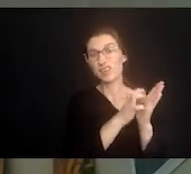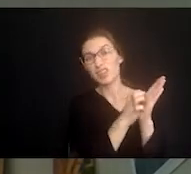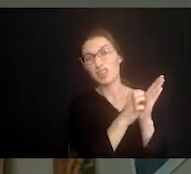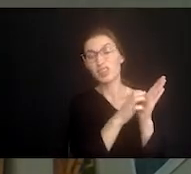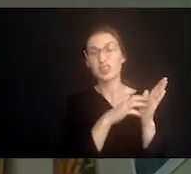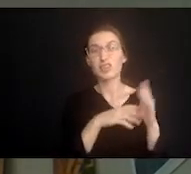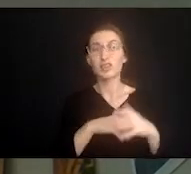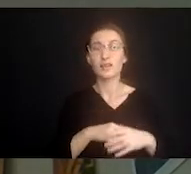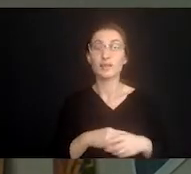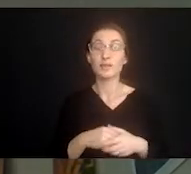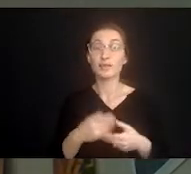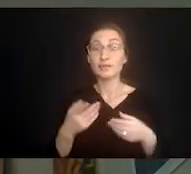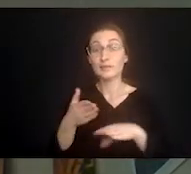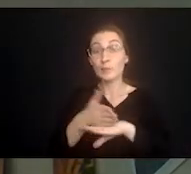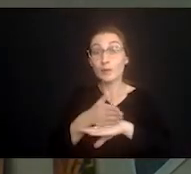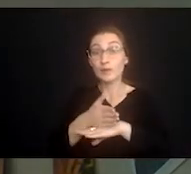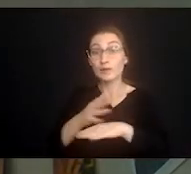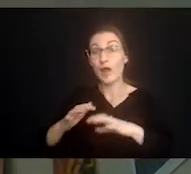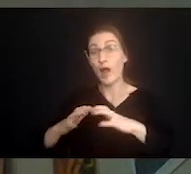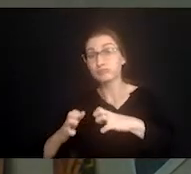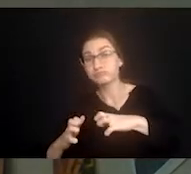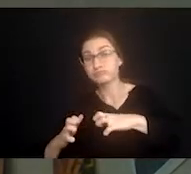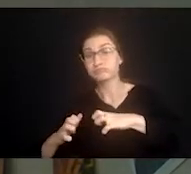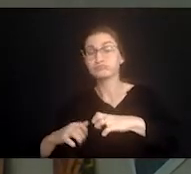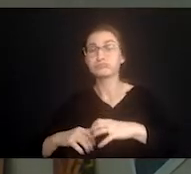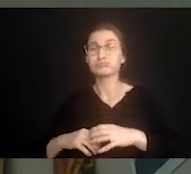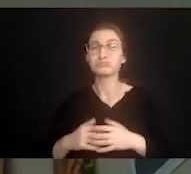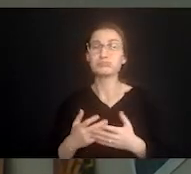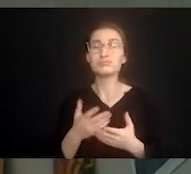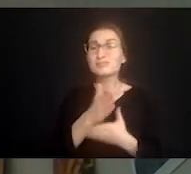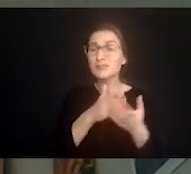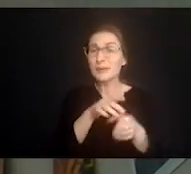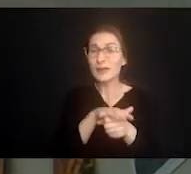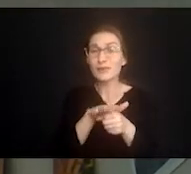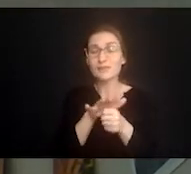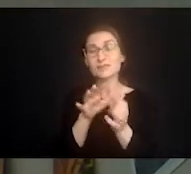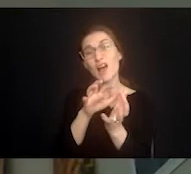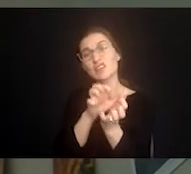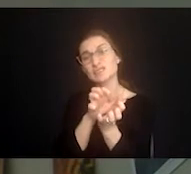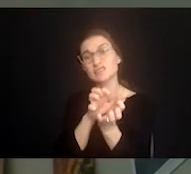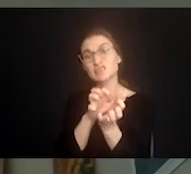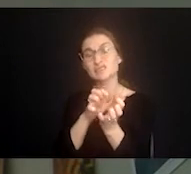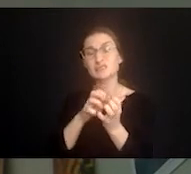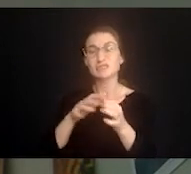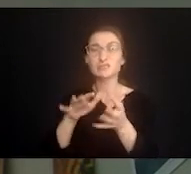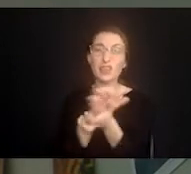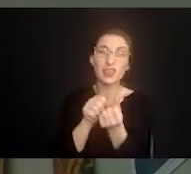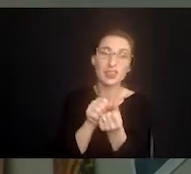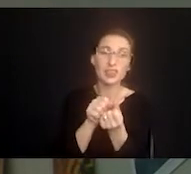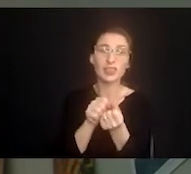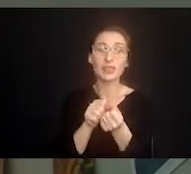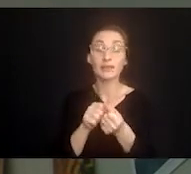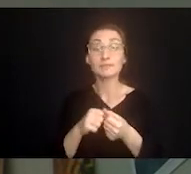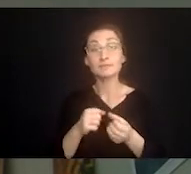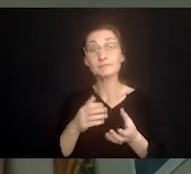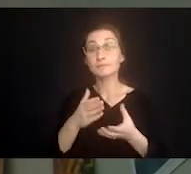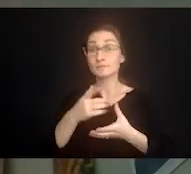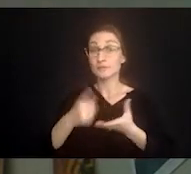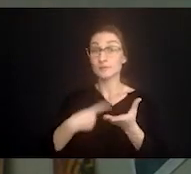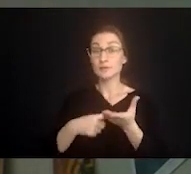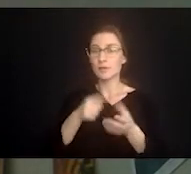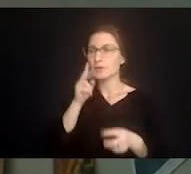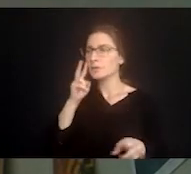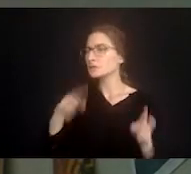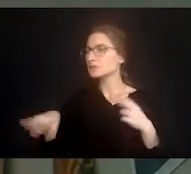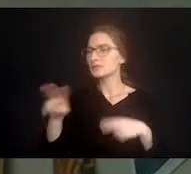indents that come from living a life with disability. I'm sad to admit that there have been some times that